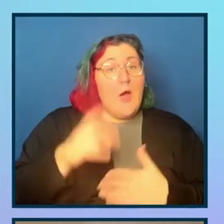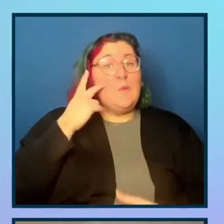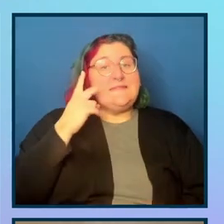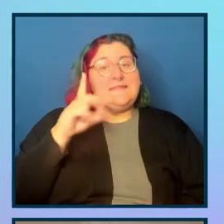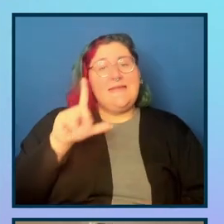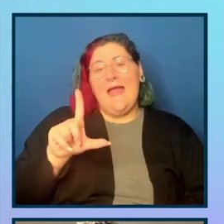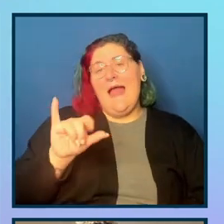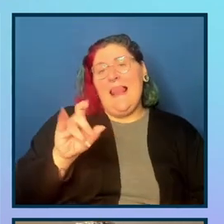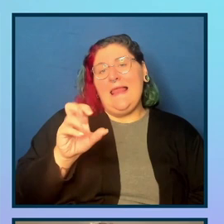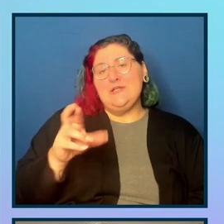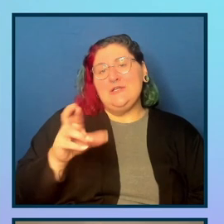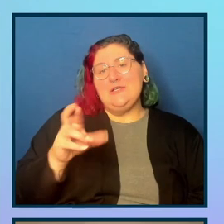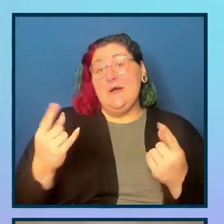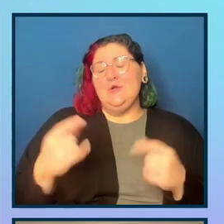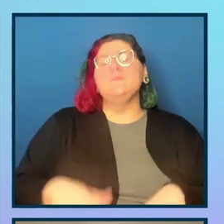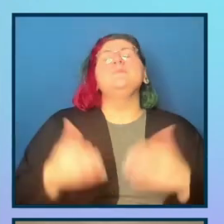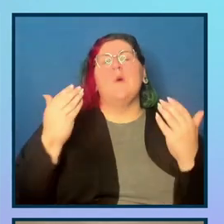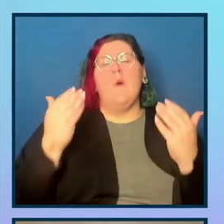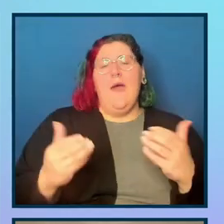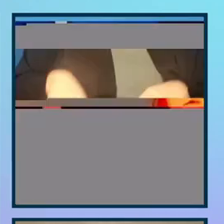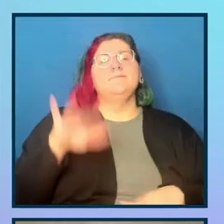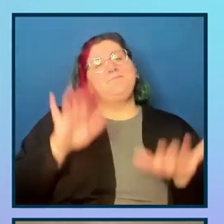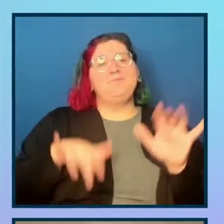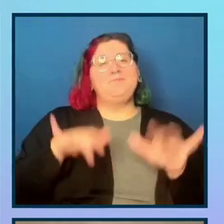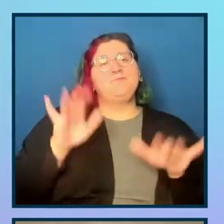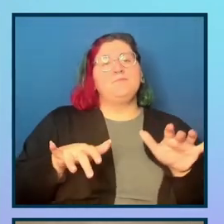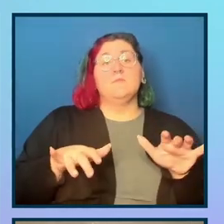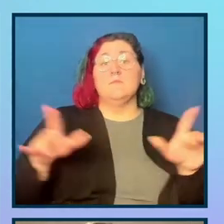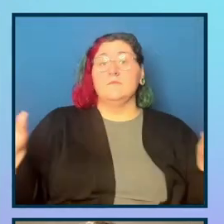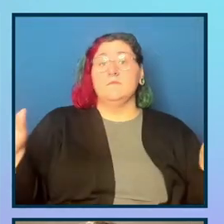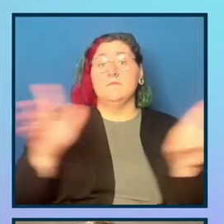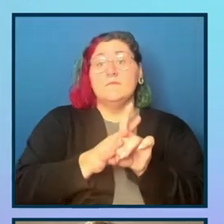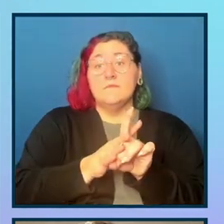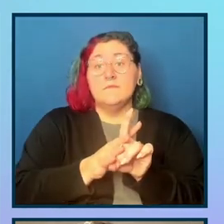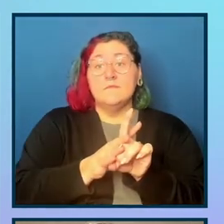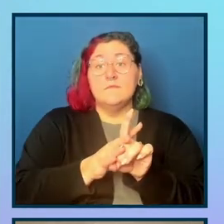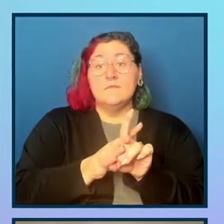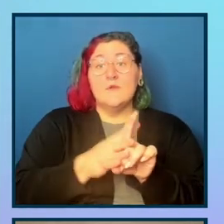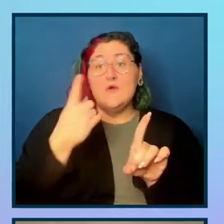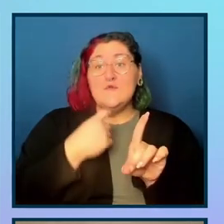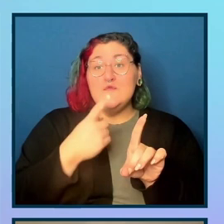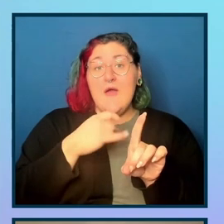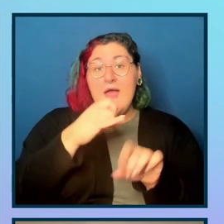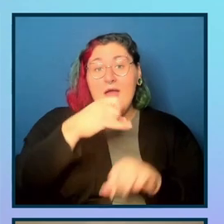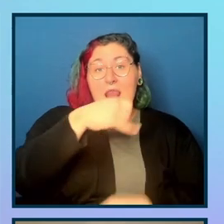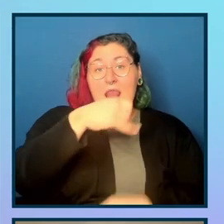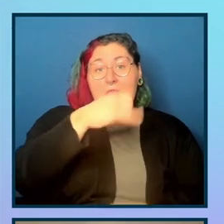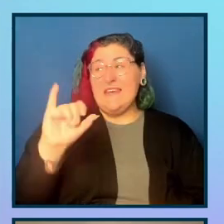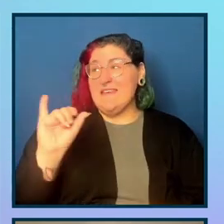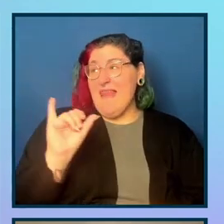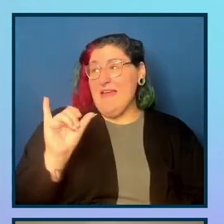I close the tag, and right away I get this little red squiggly line, like a misspelled word in a Google Doc or something,